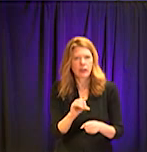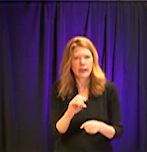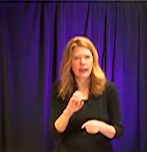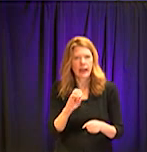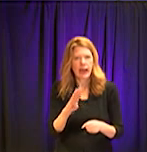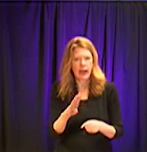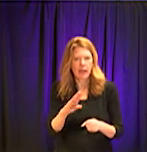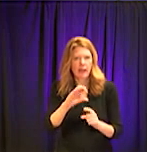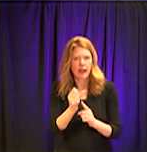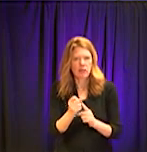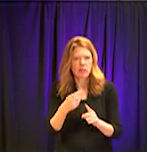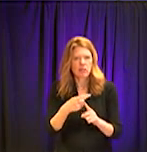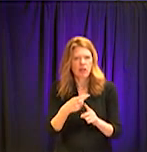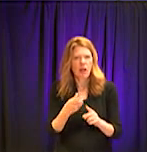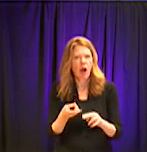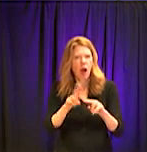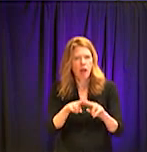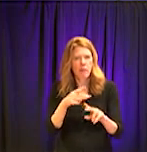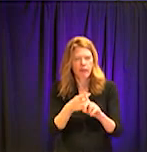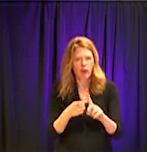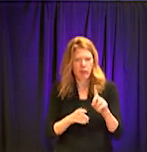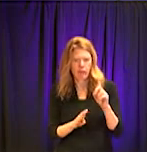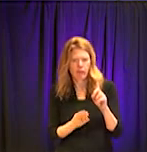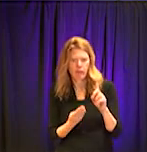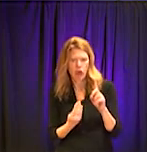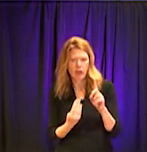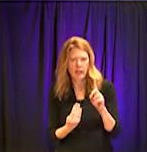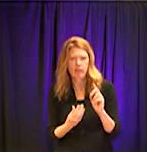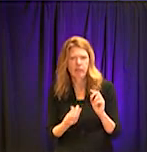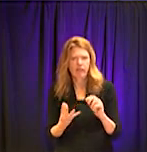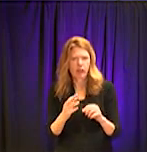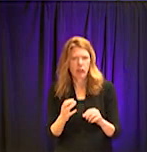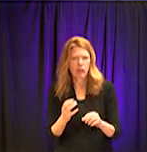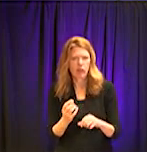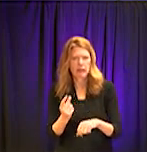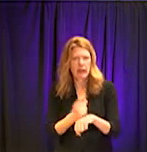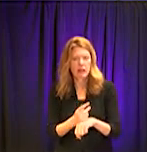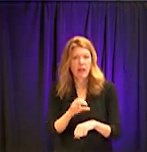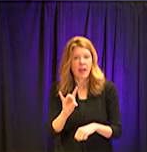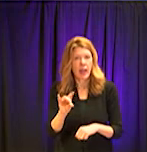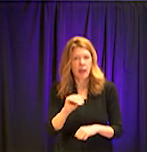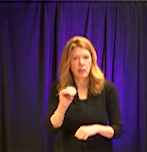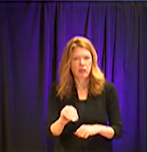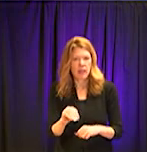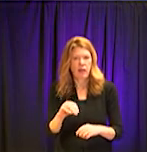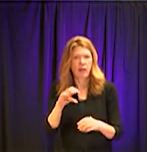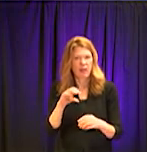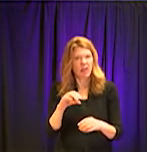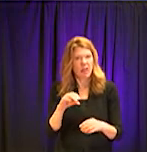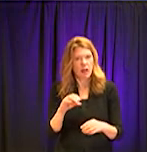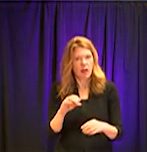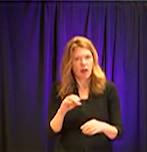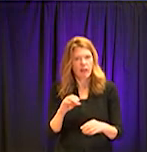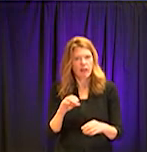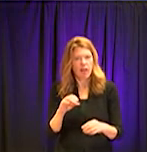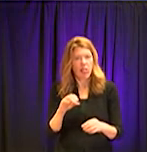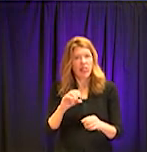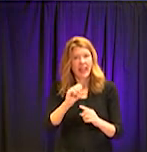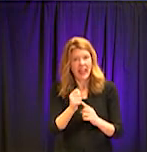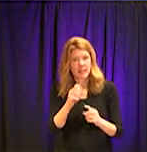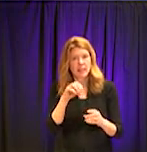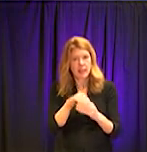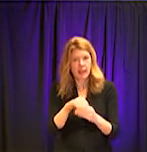currently up from 14 just a few days ago. DeKalb has eight percent of the cases in the state of Georgia. We are number four.